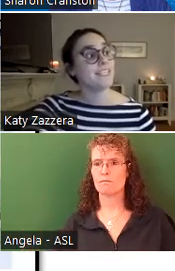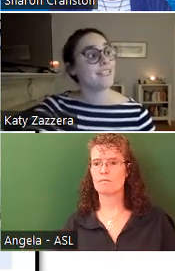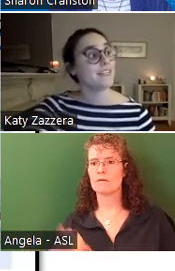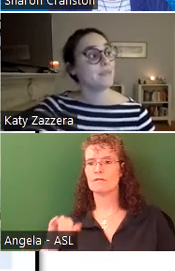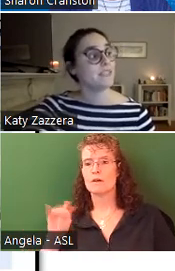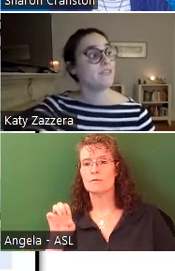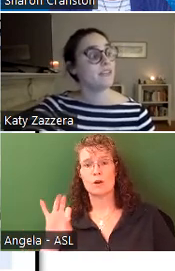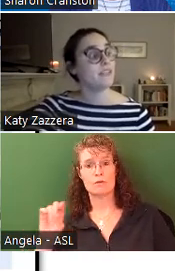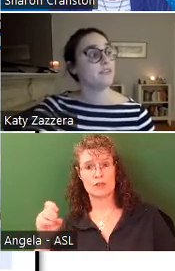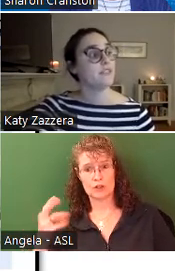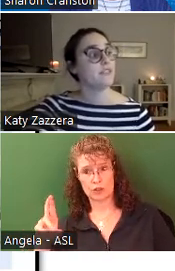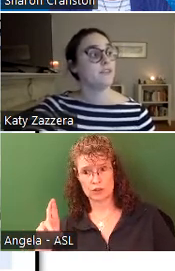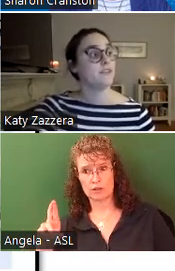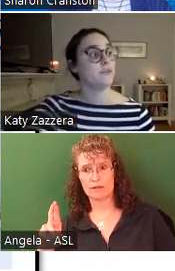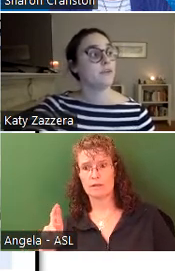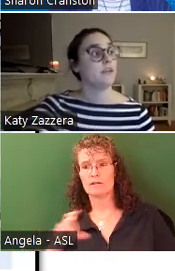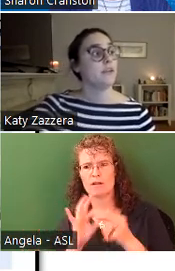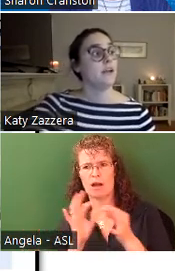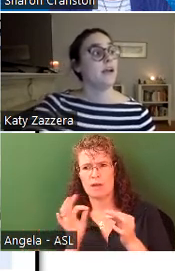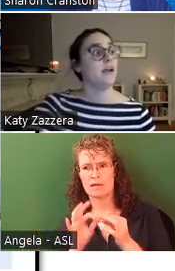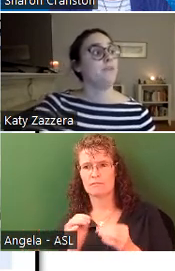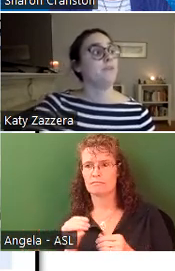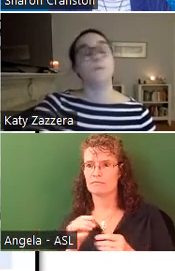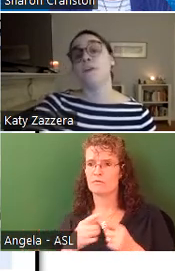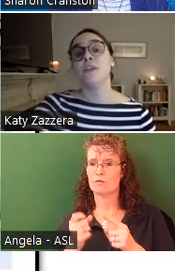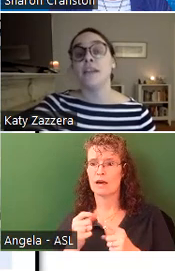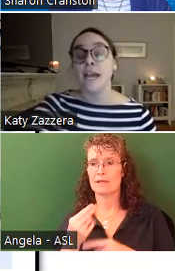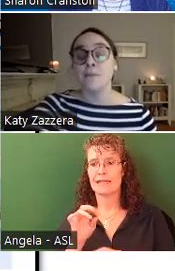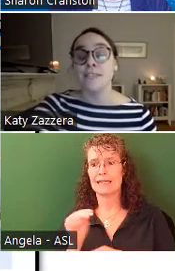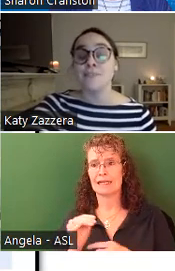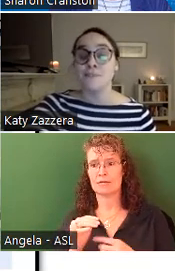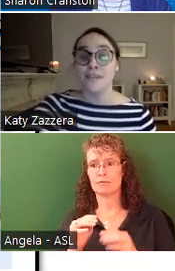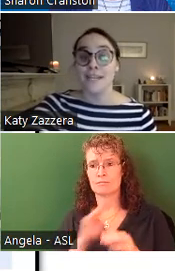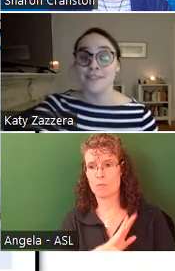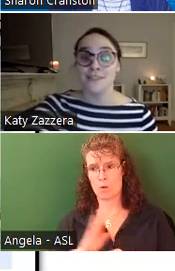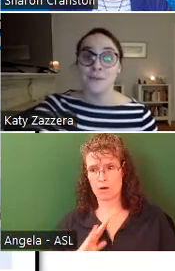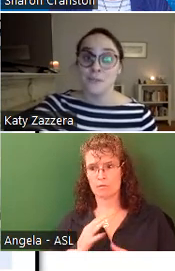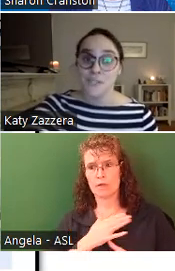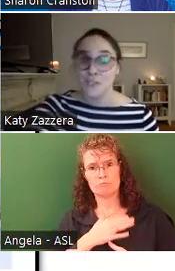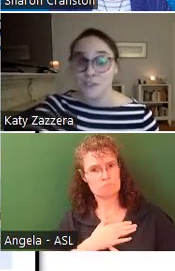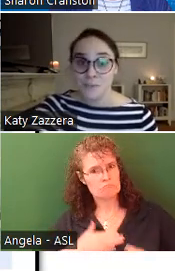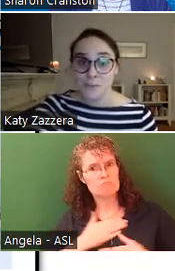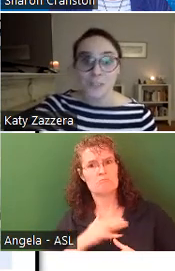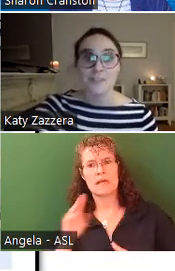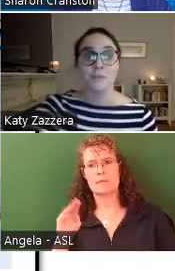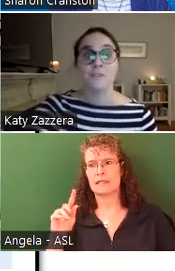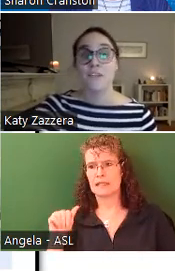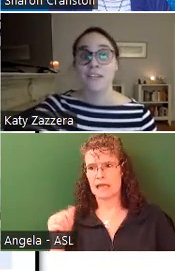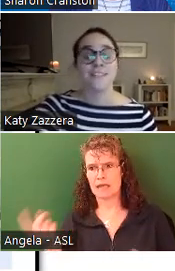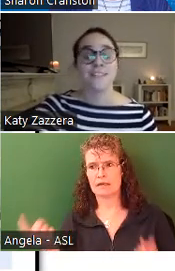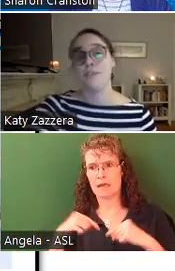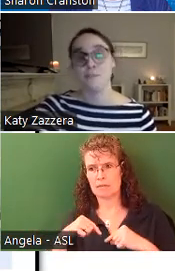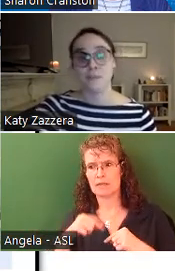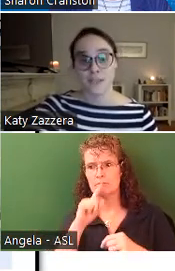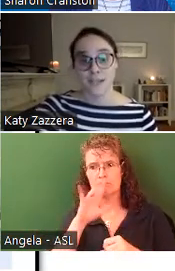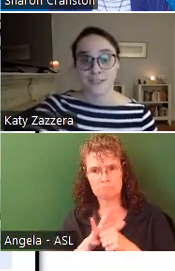MBTA's commitment to ferry service on the South Shore. Well, we are very happy to provide it. So we appreciate your support and we're very